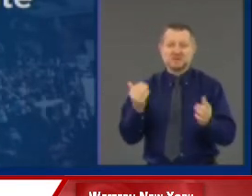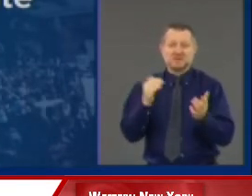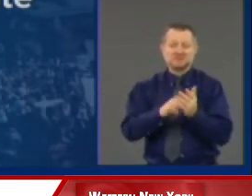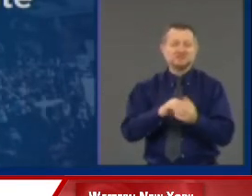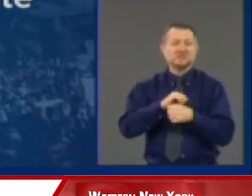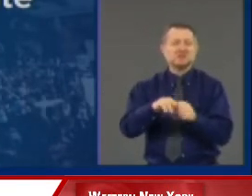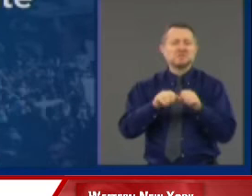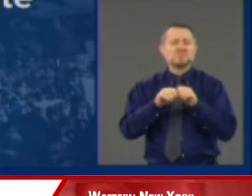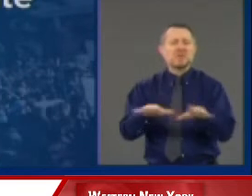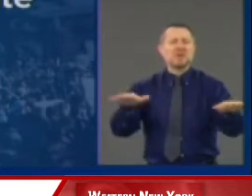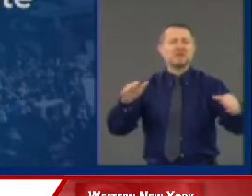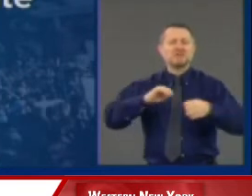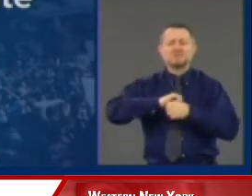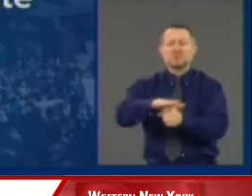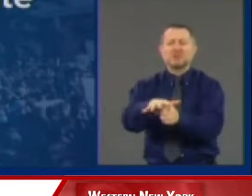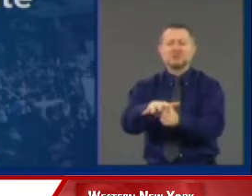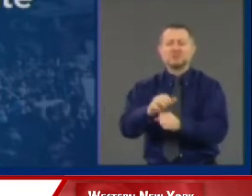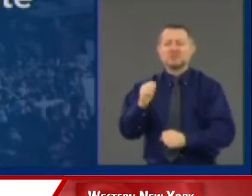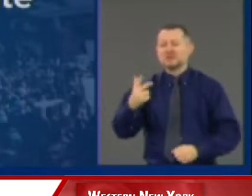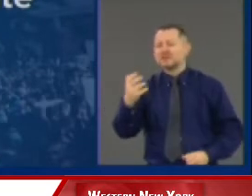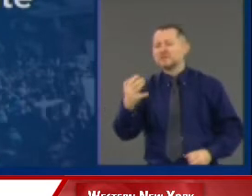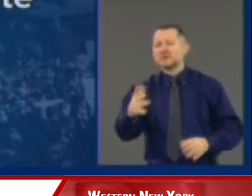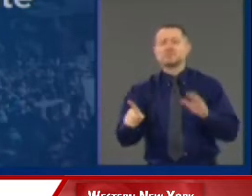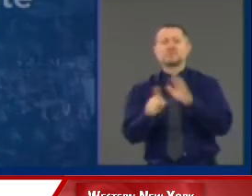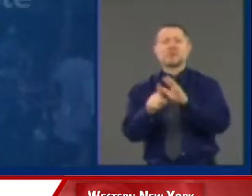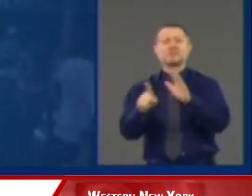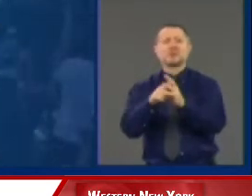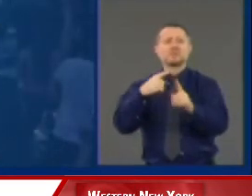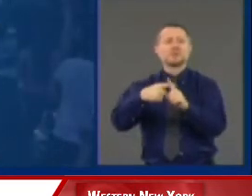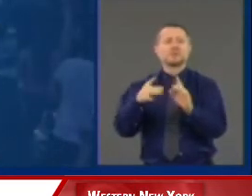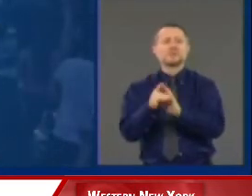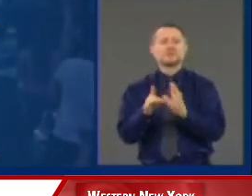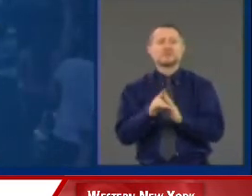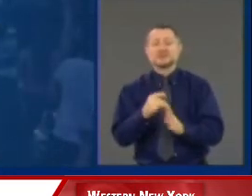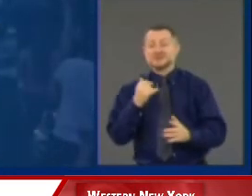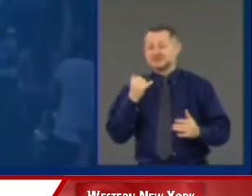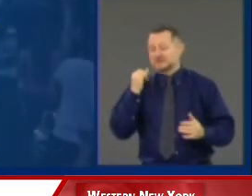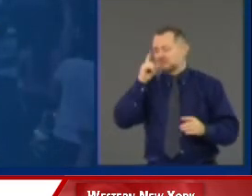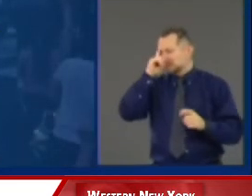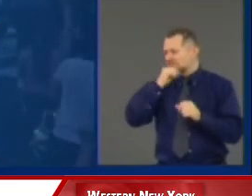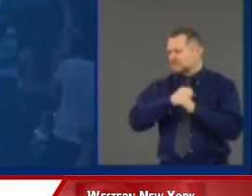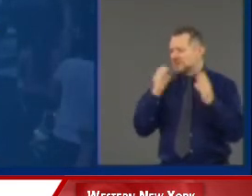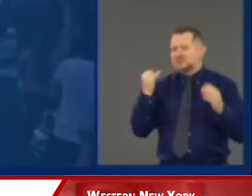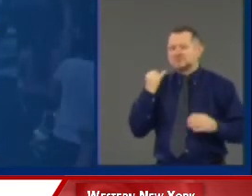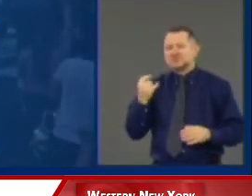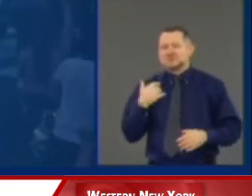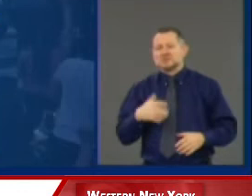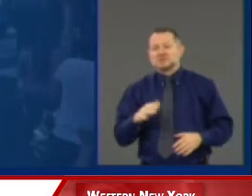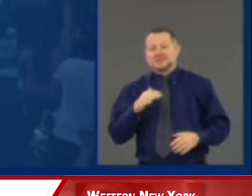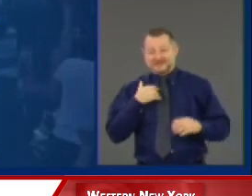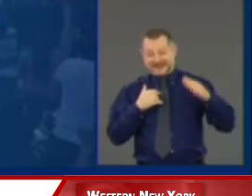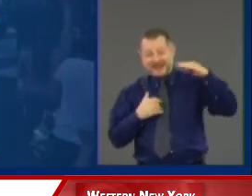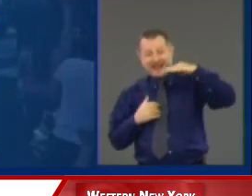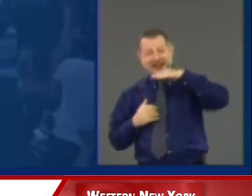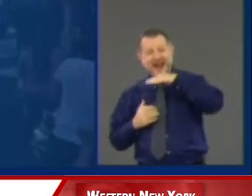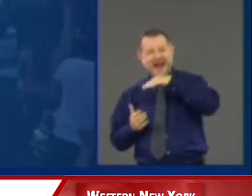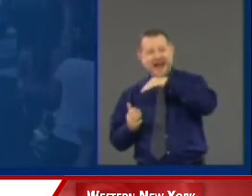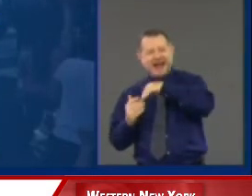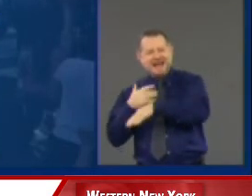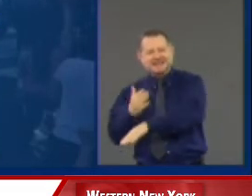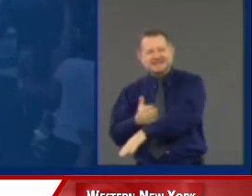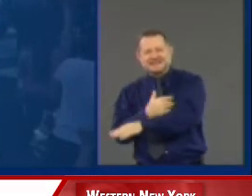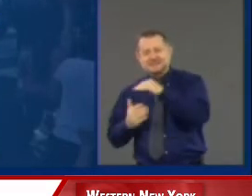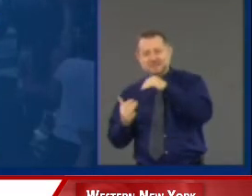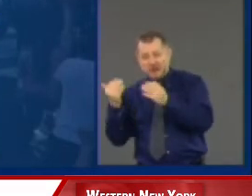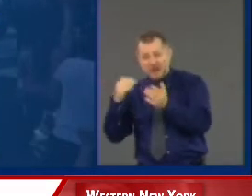and hundreds of people after everything that we have done. We have to take a minute